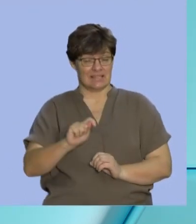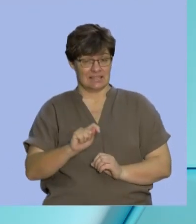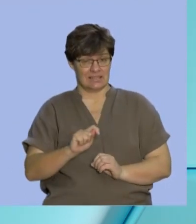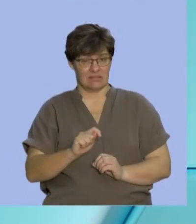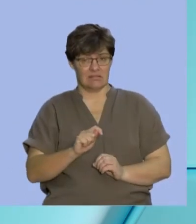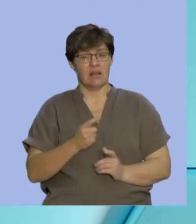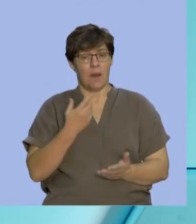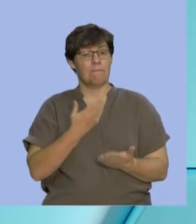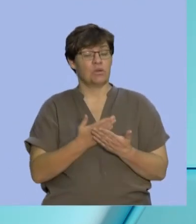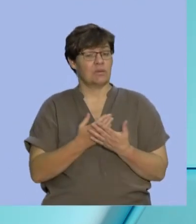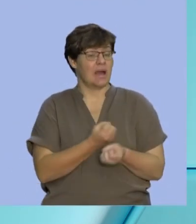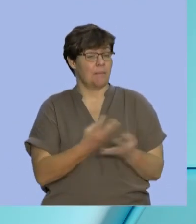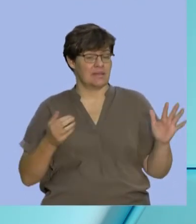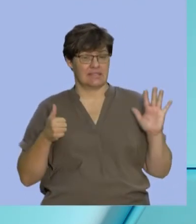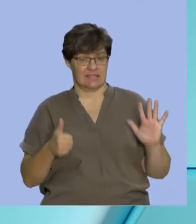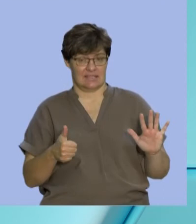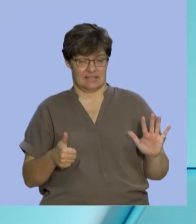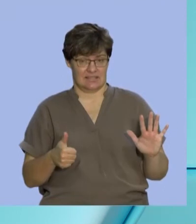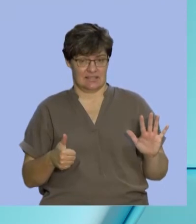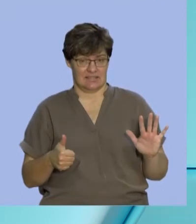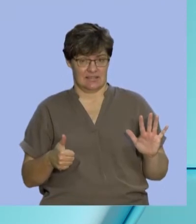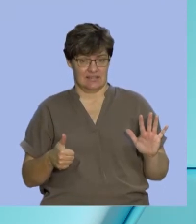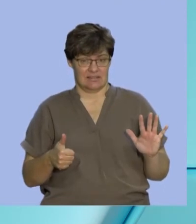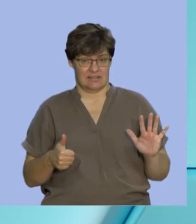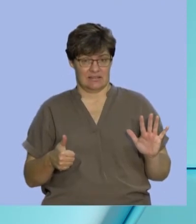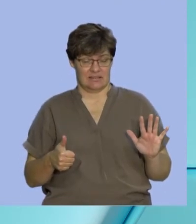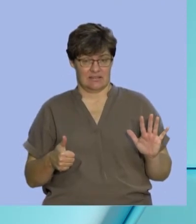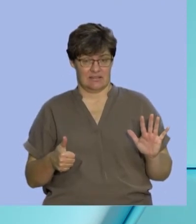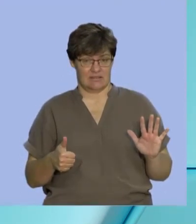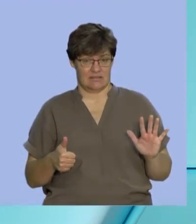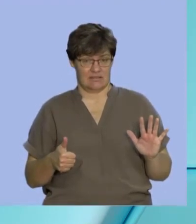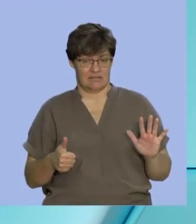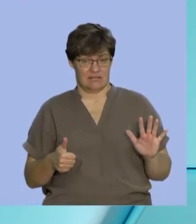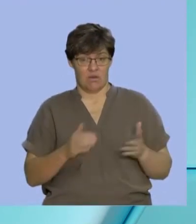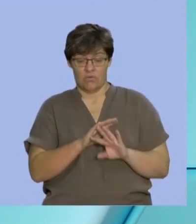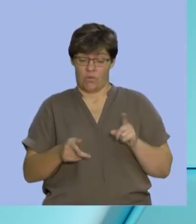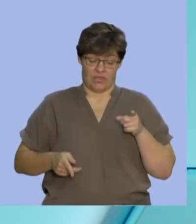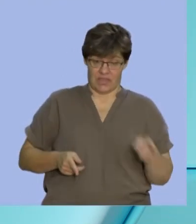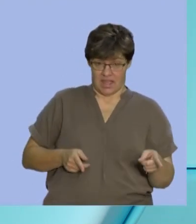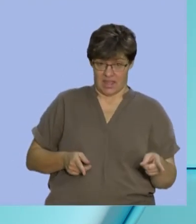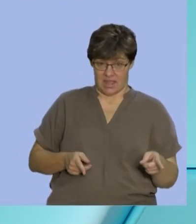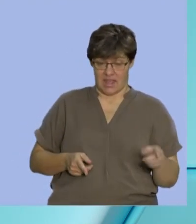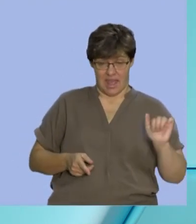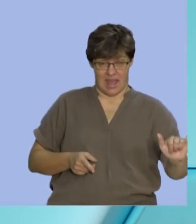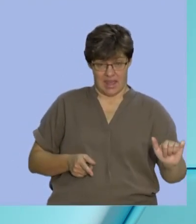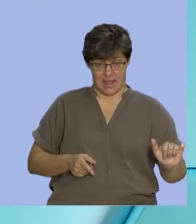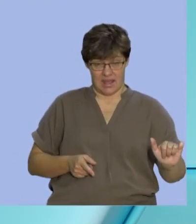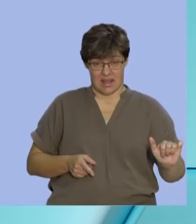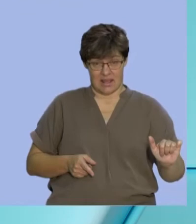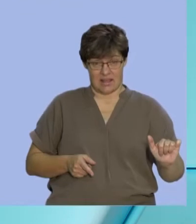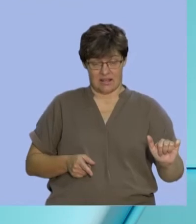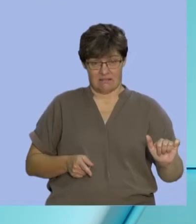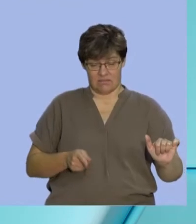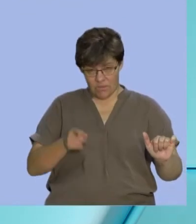only six possibilities and so if you're not in the one set let's call it A then